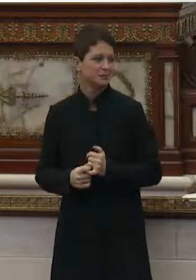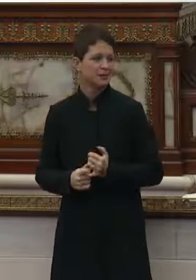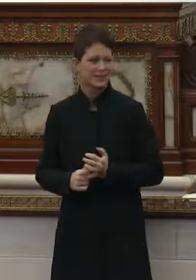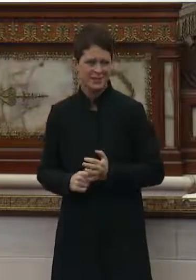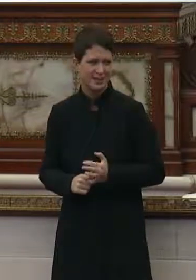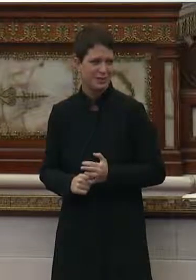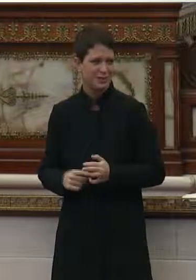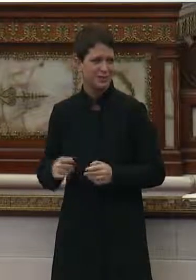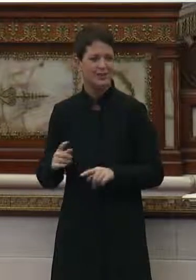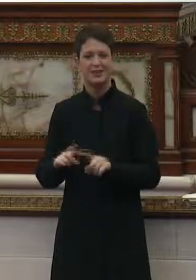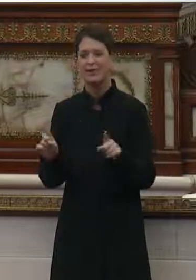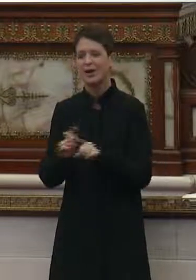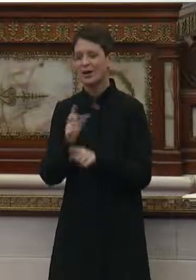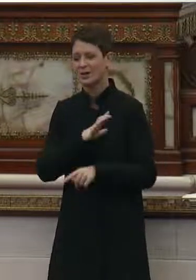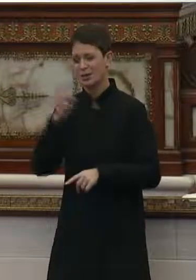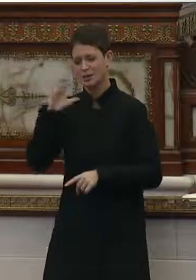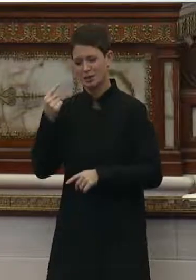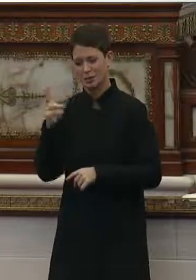Council Member Green.